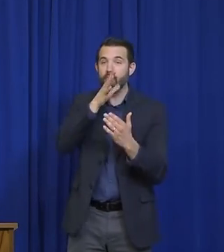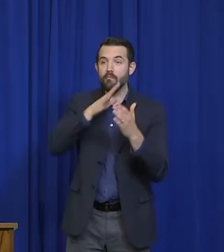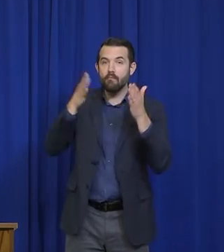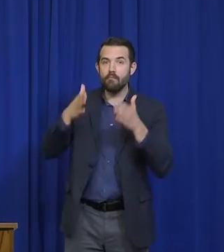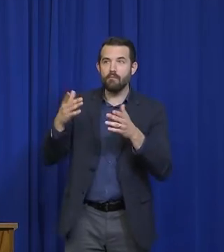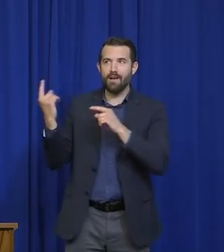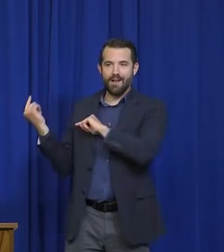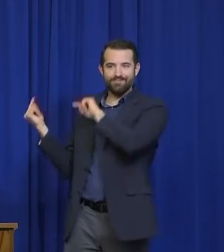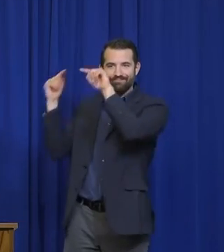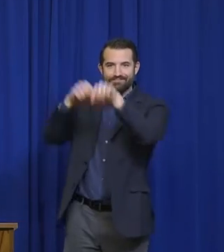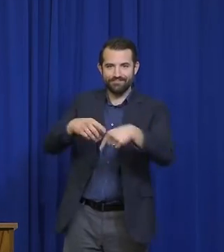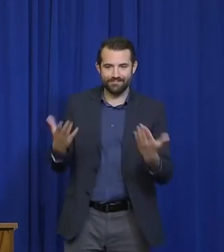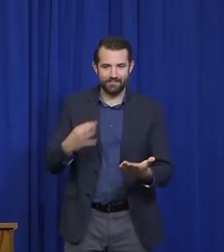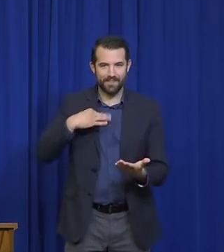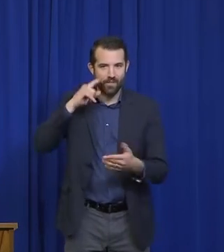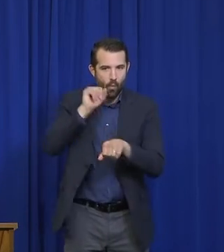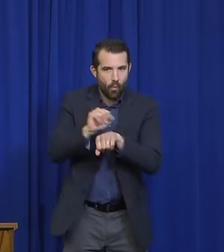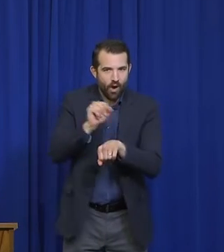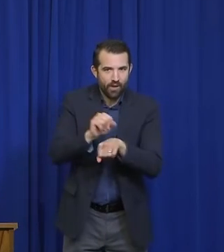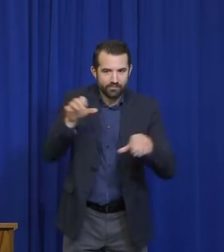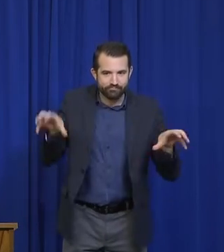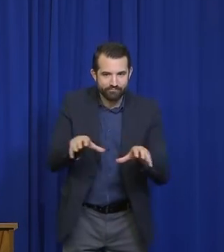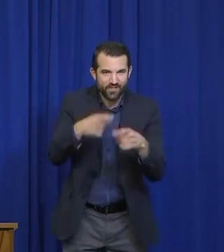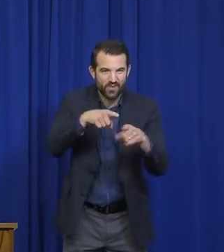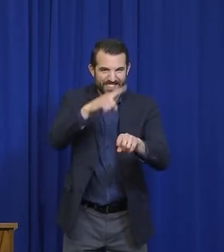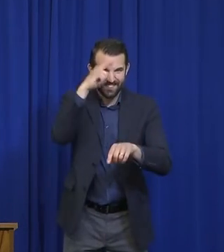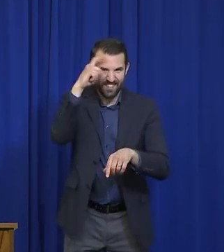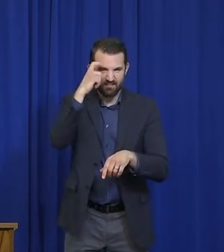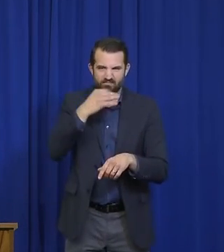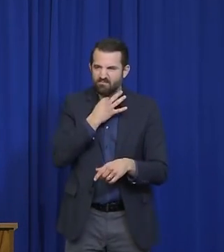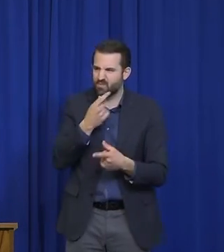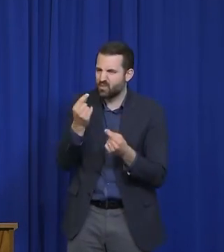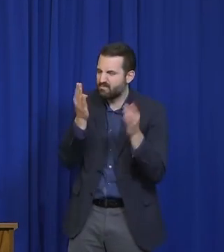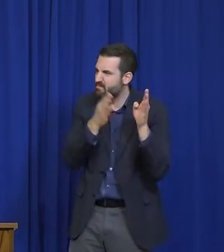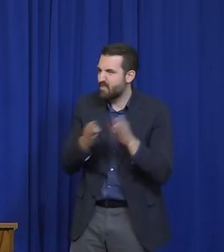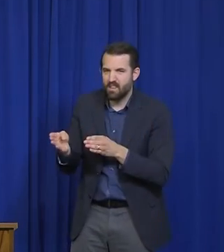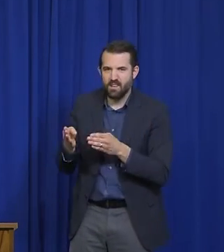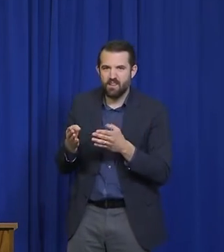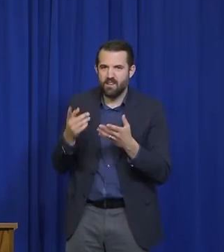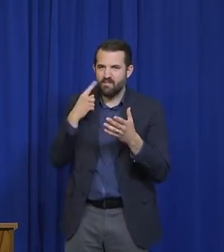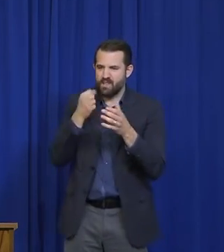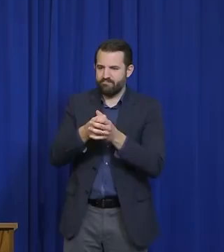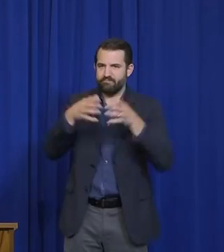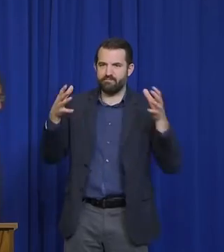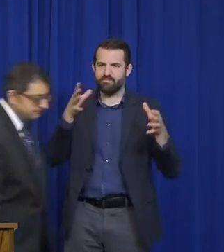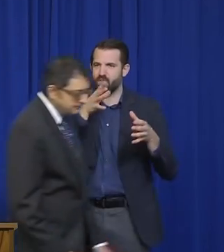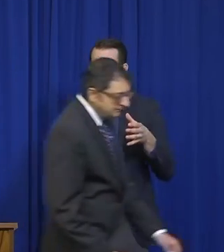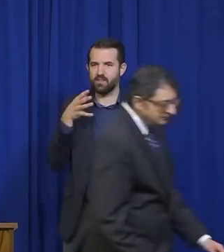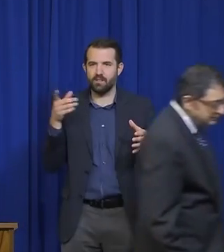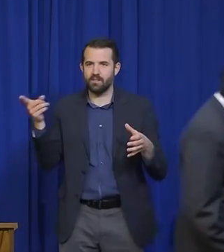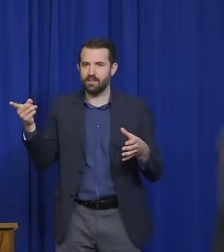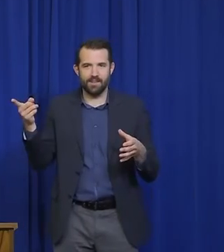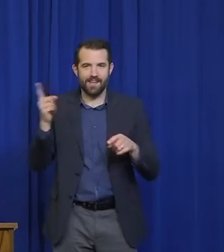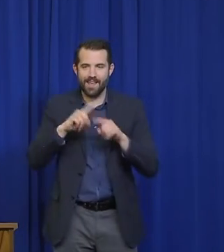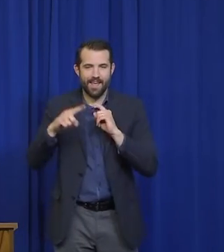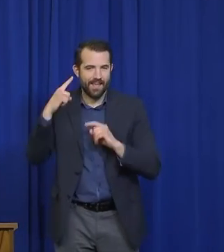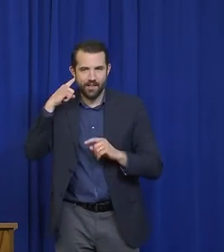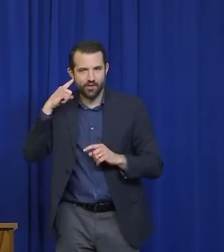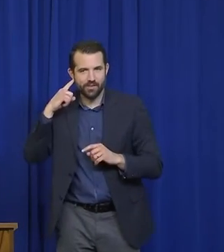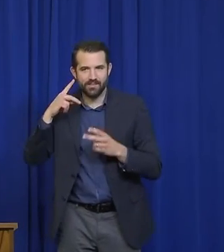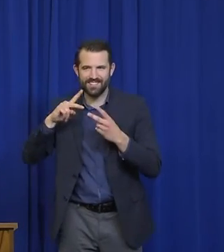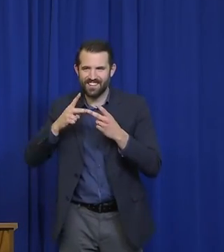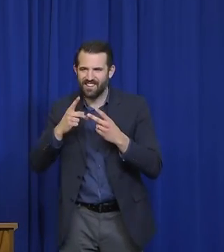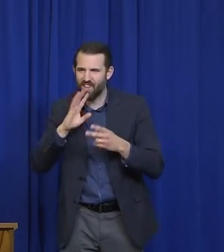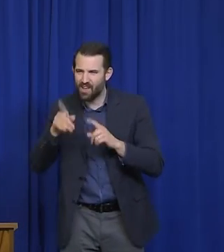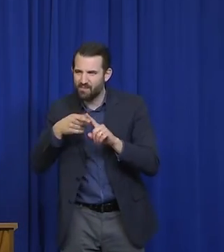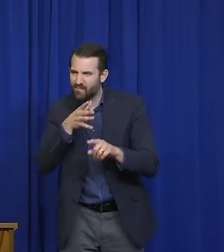once they do get here. The second question, I know, was about migrant farm workers, and I know there